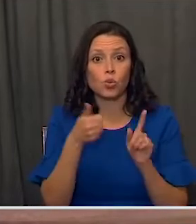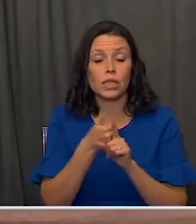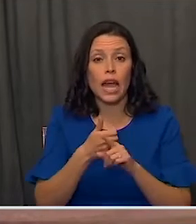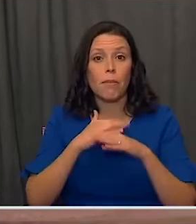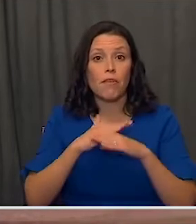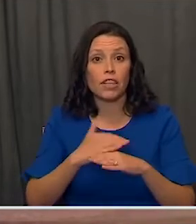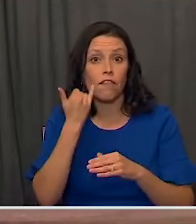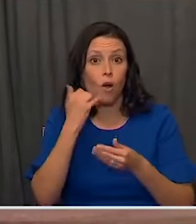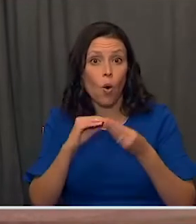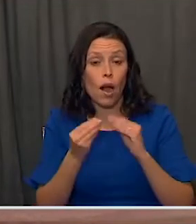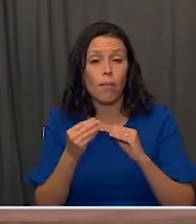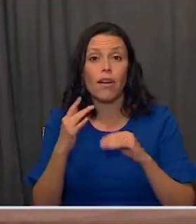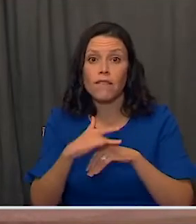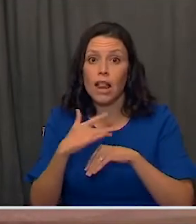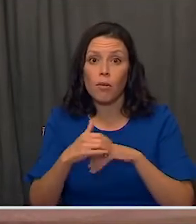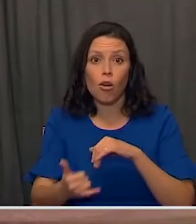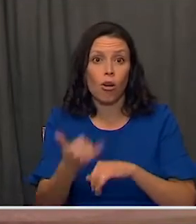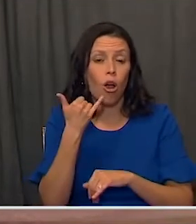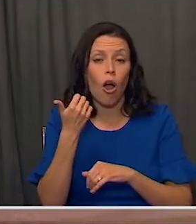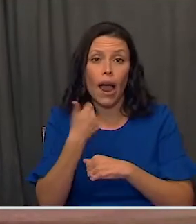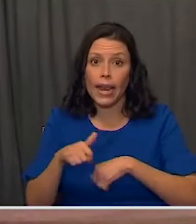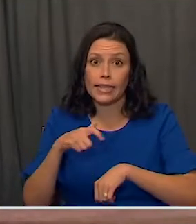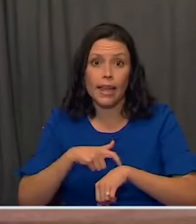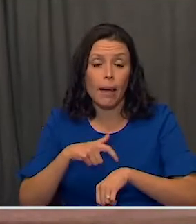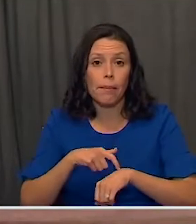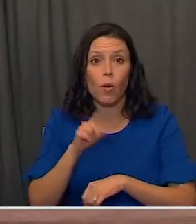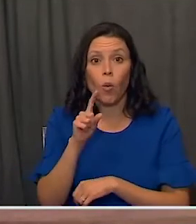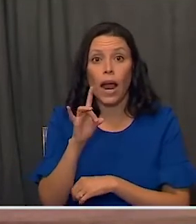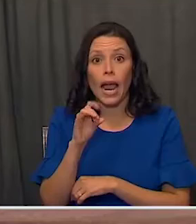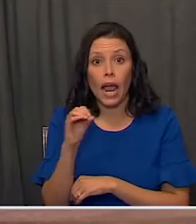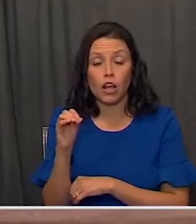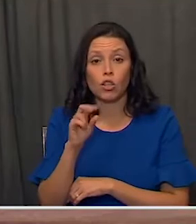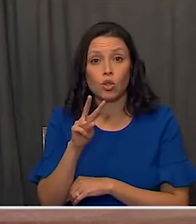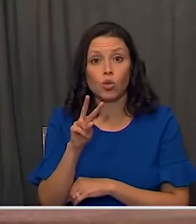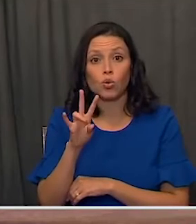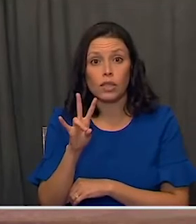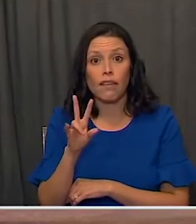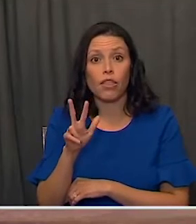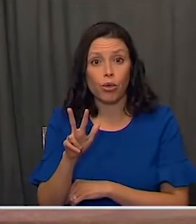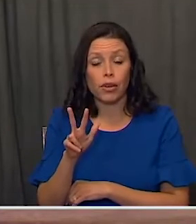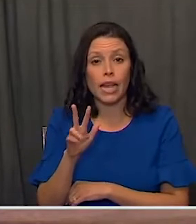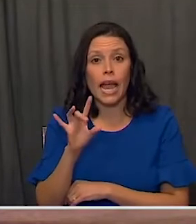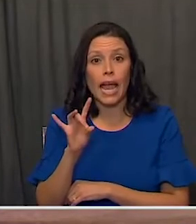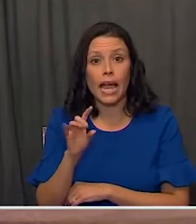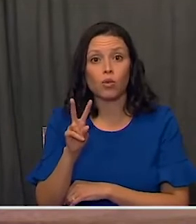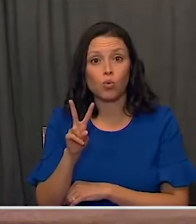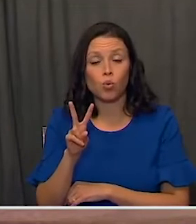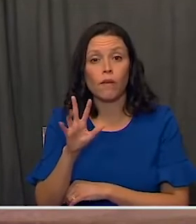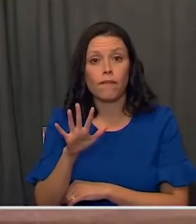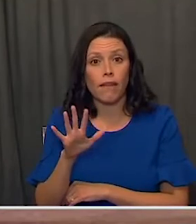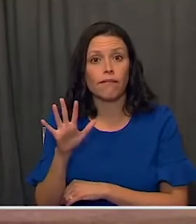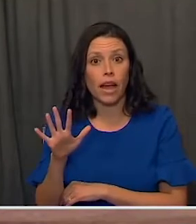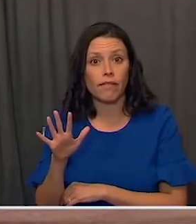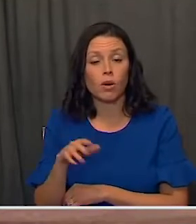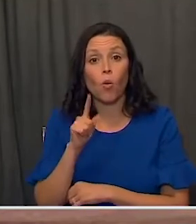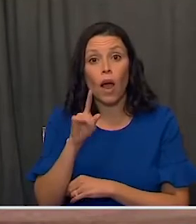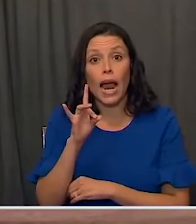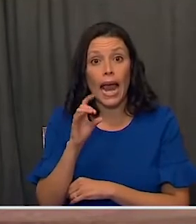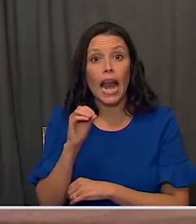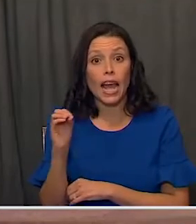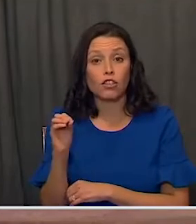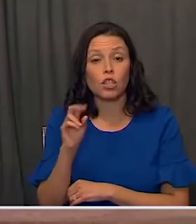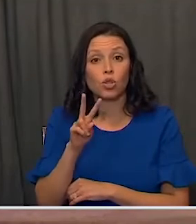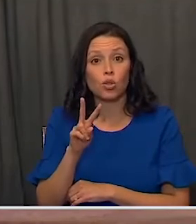available to help at any time at 800-273-8255. That's 800